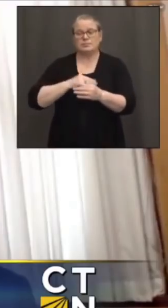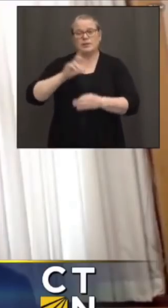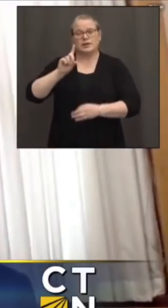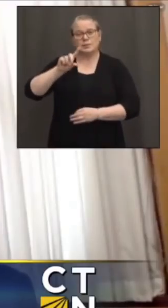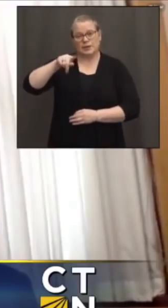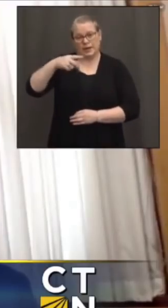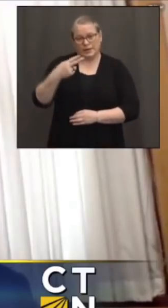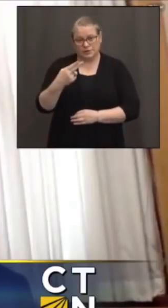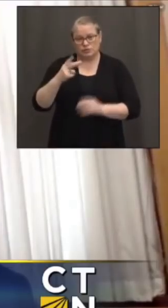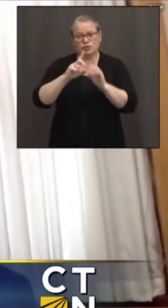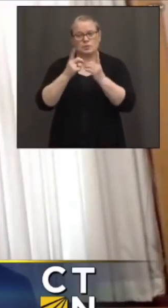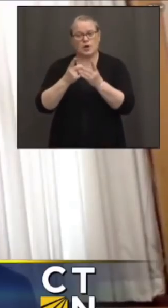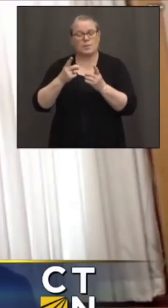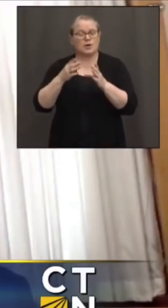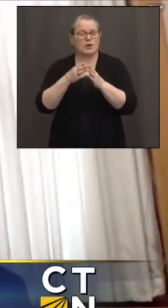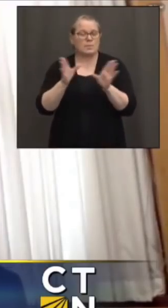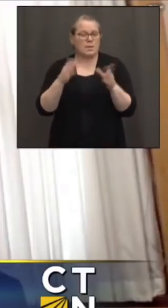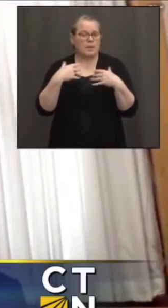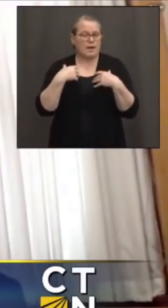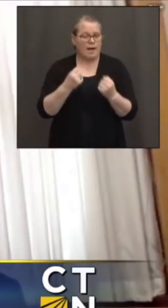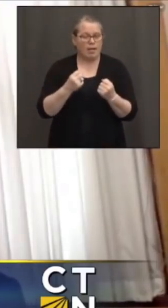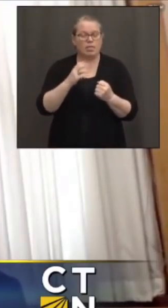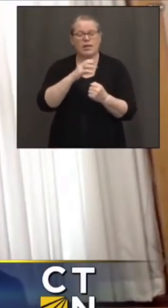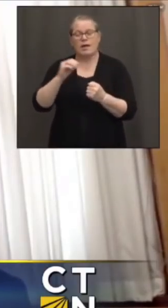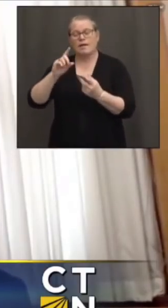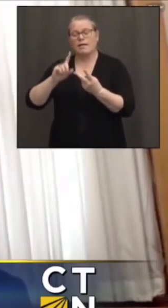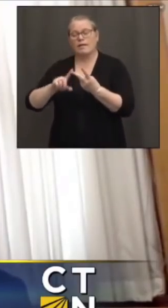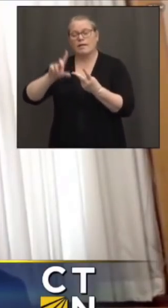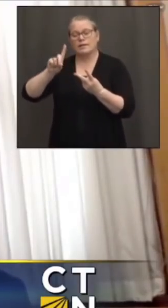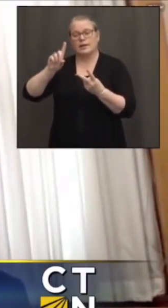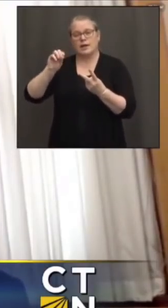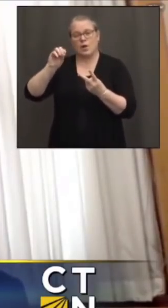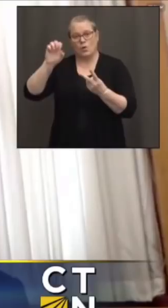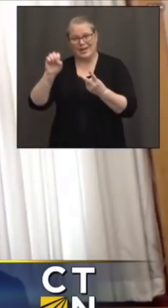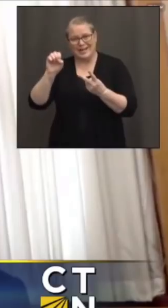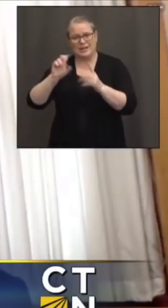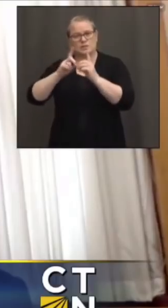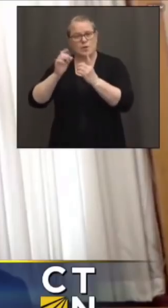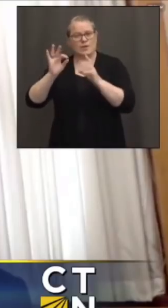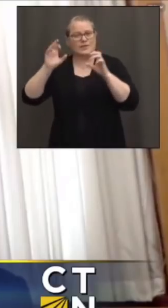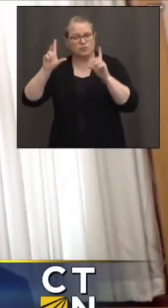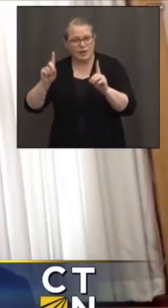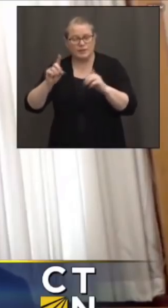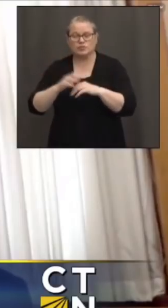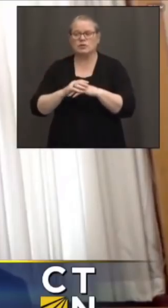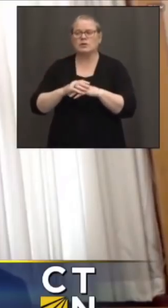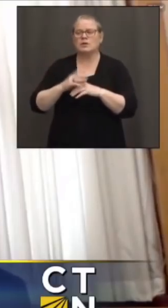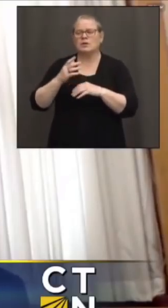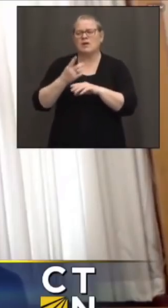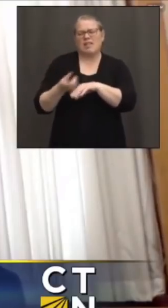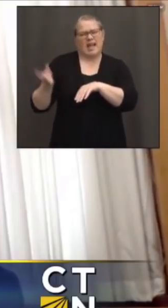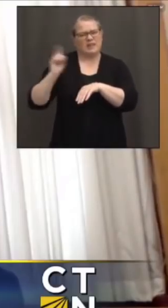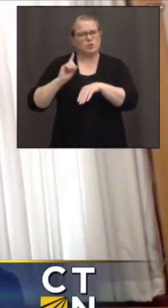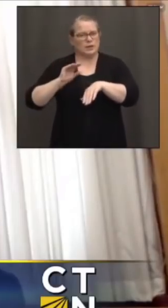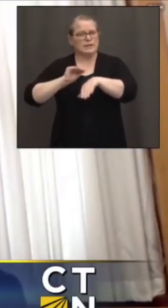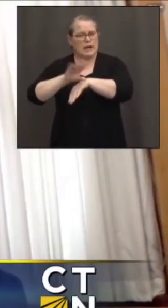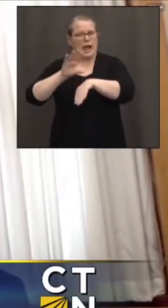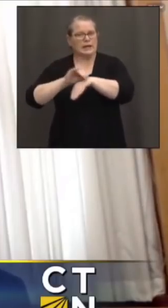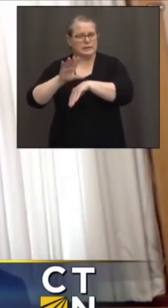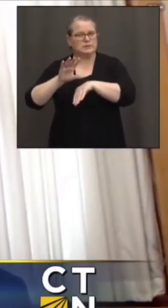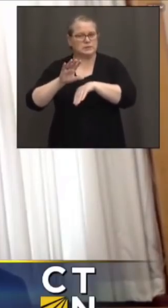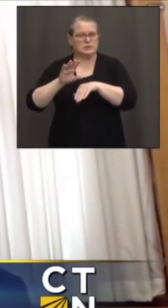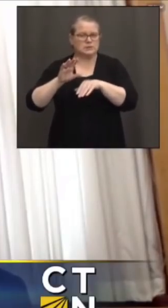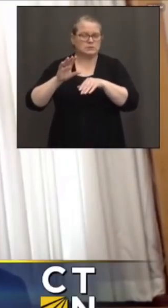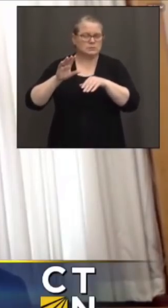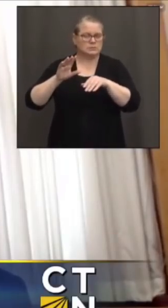Department of Education, put out guidance last week because they've been getting a lot of questions from districts and from parents and families. So we